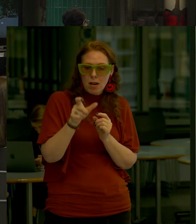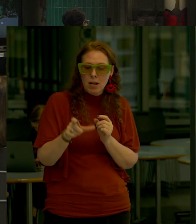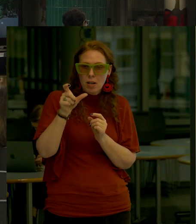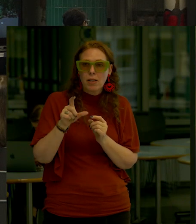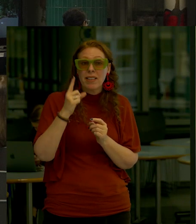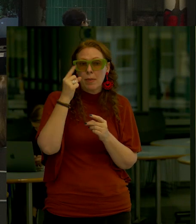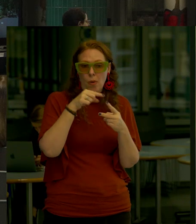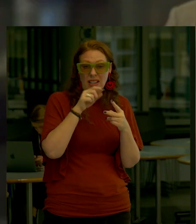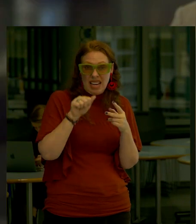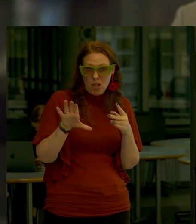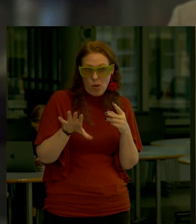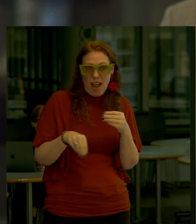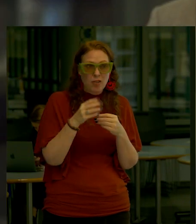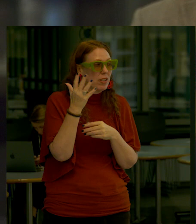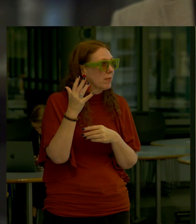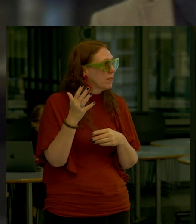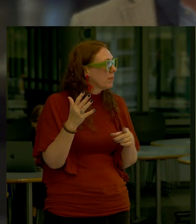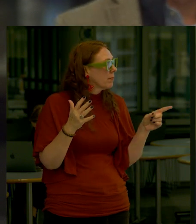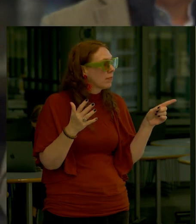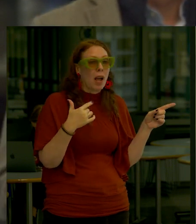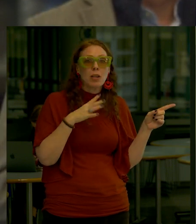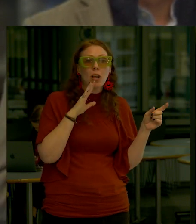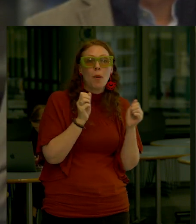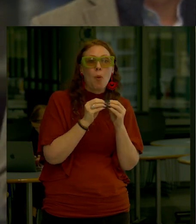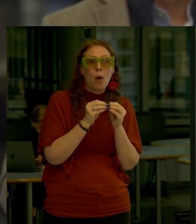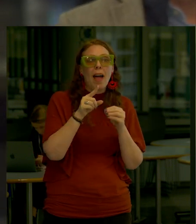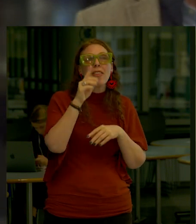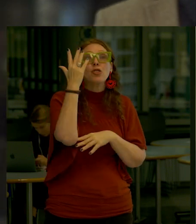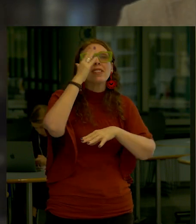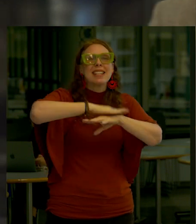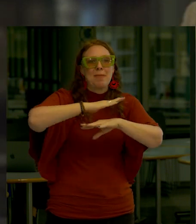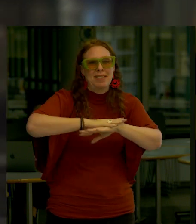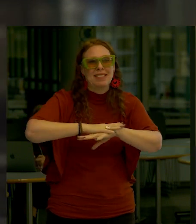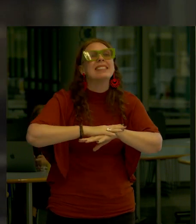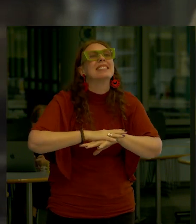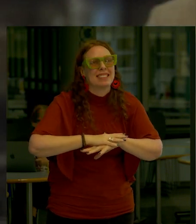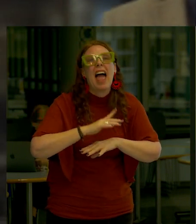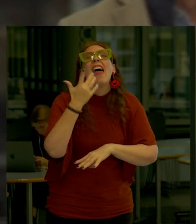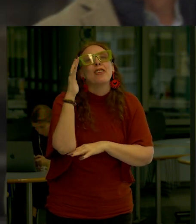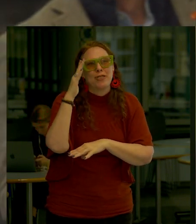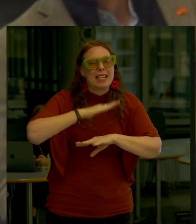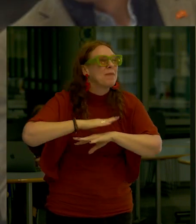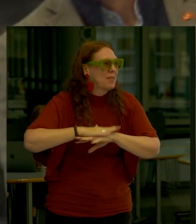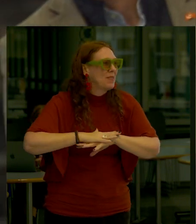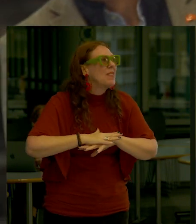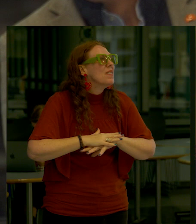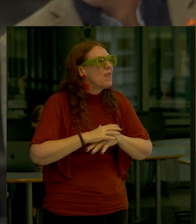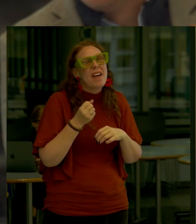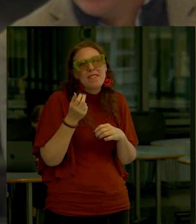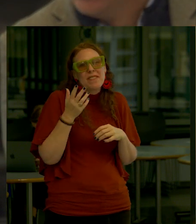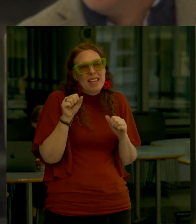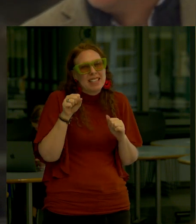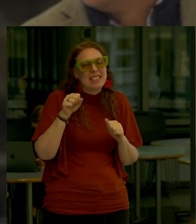number one Can you do that? I would love to talk to you more about this At the tree table? I'm going to do a Peter at the tree table We have a couple of more slides